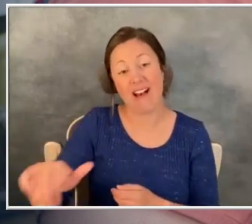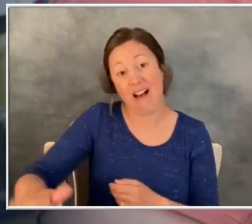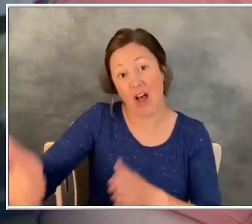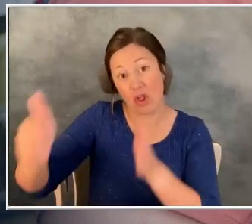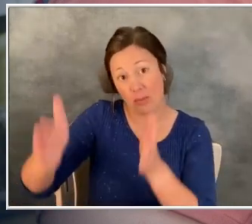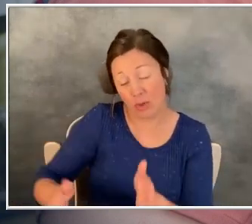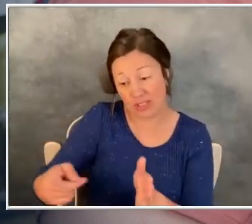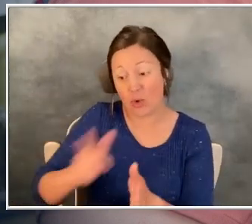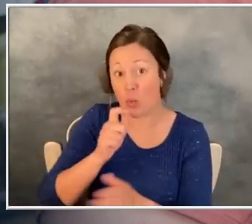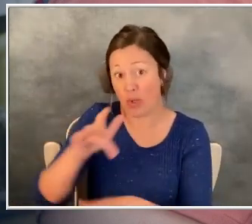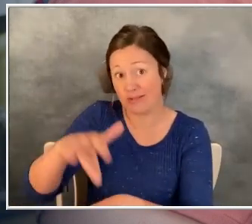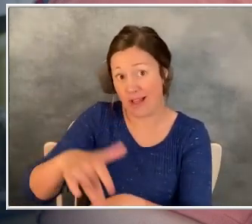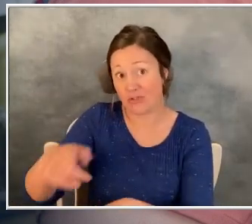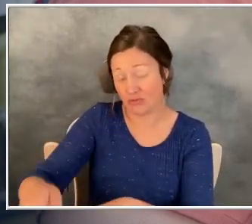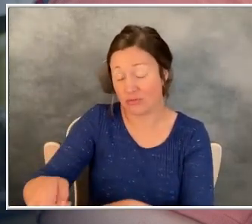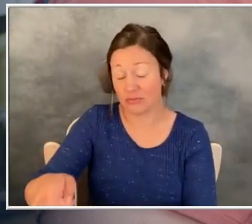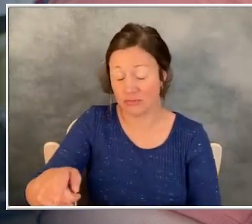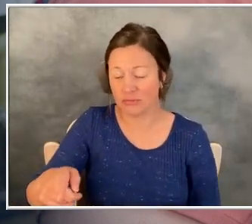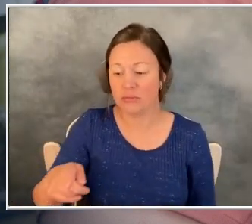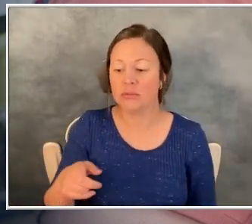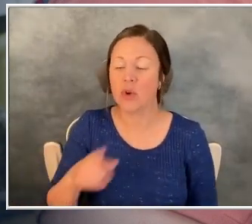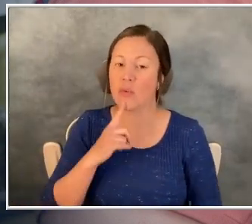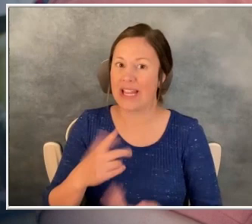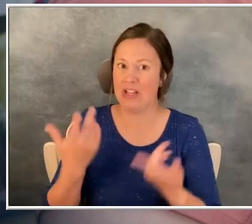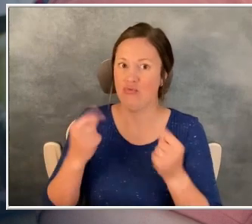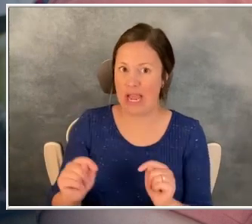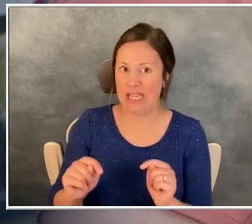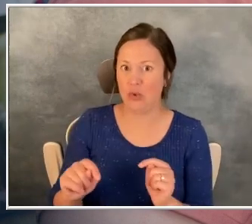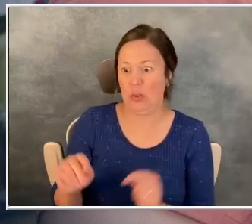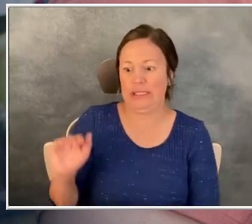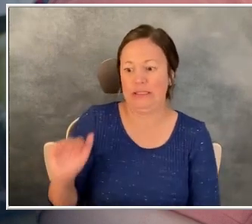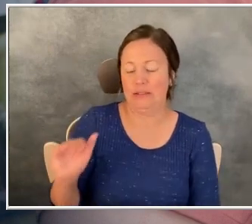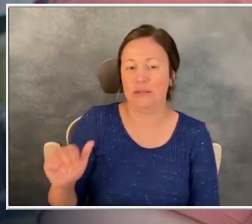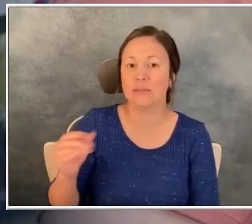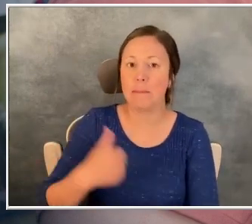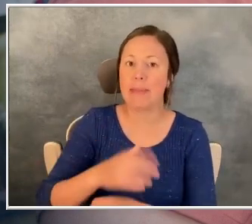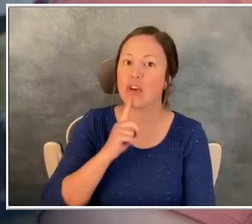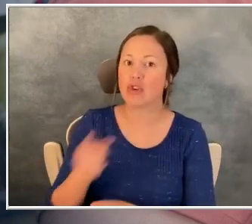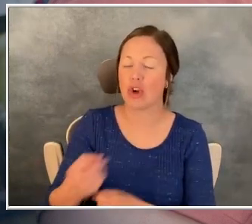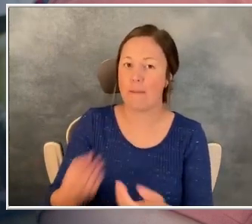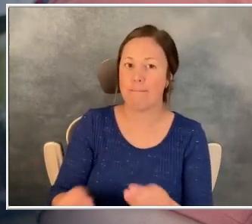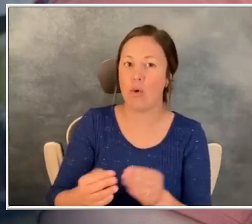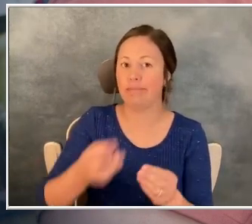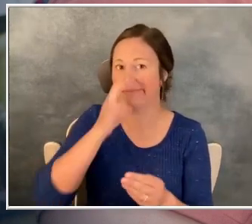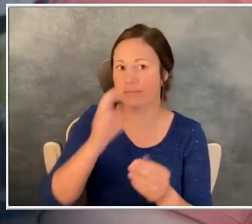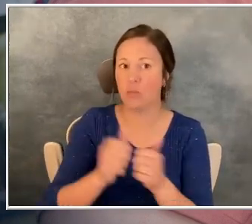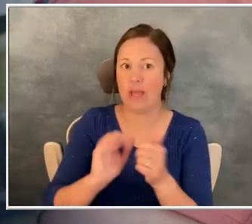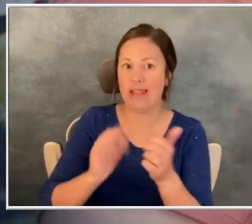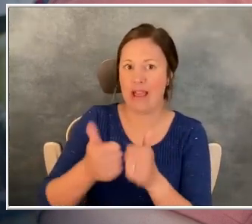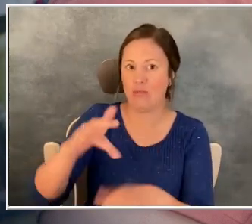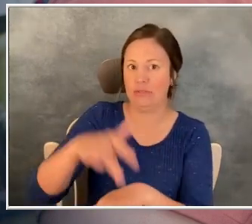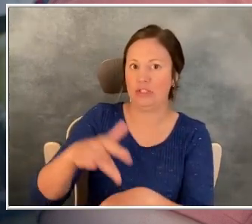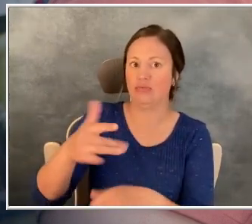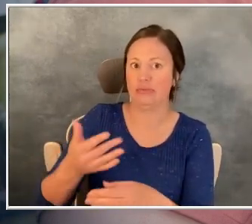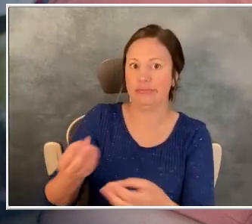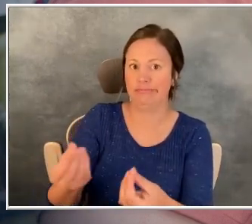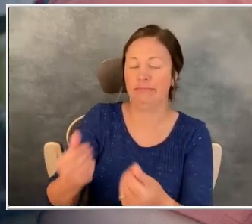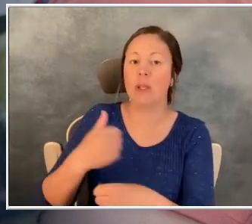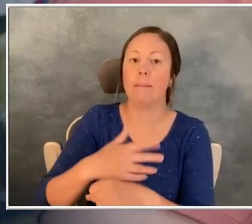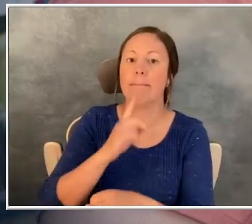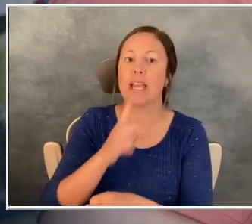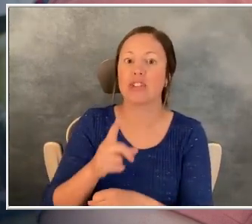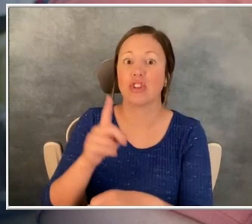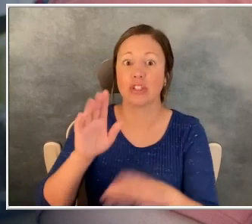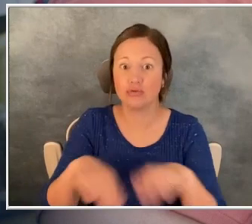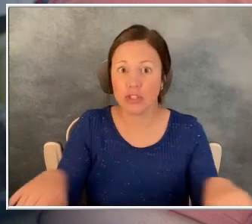to educate them to be even more stringent with how they handle these medications. Make sure they're out of reach of